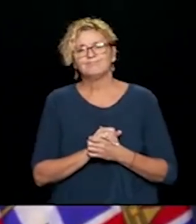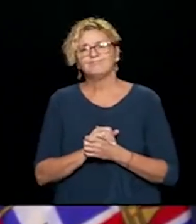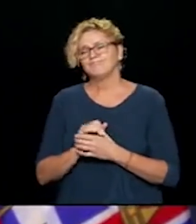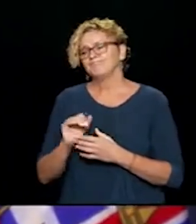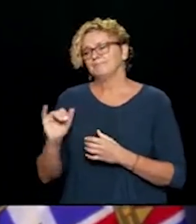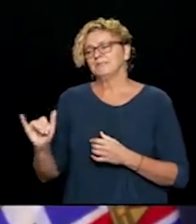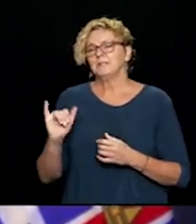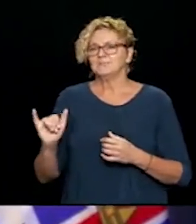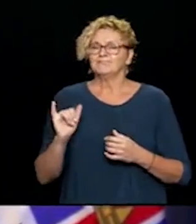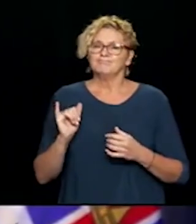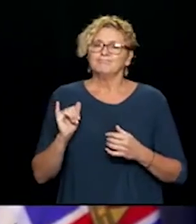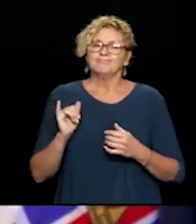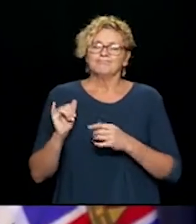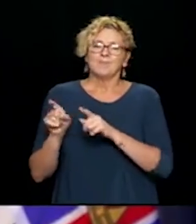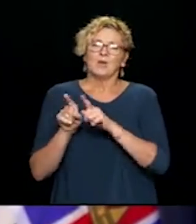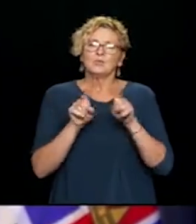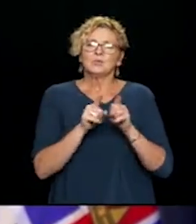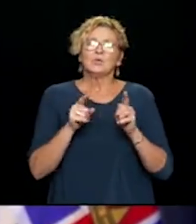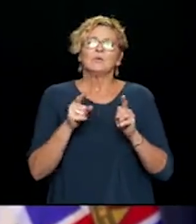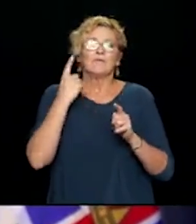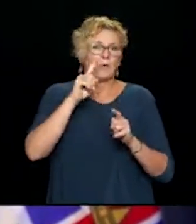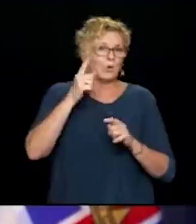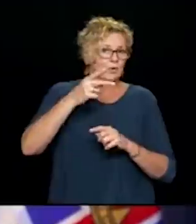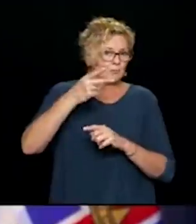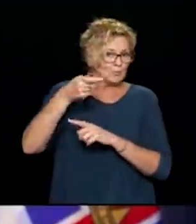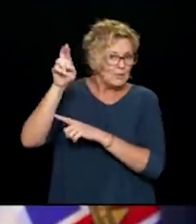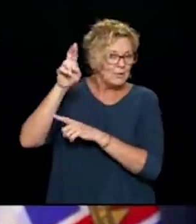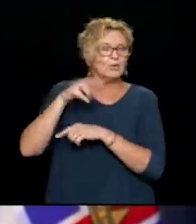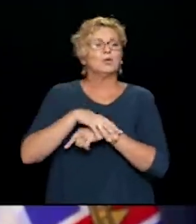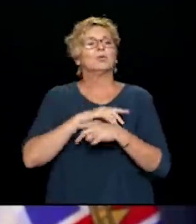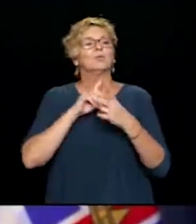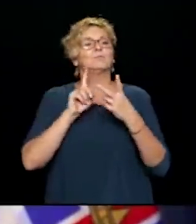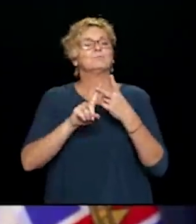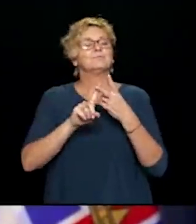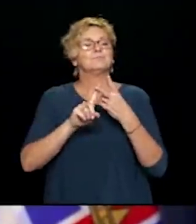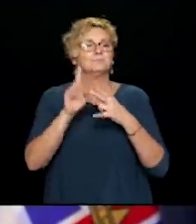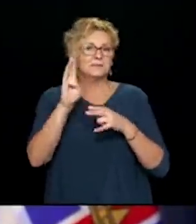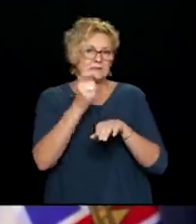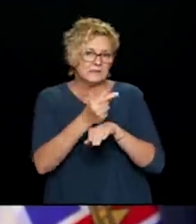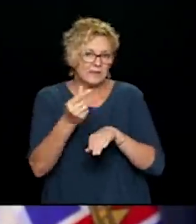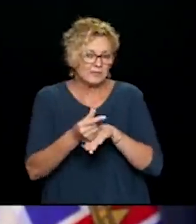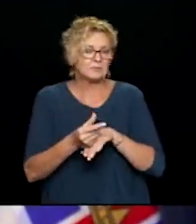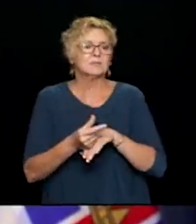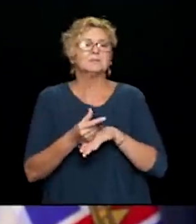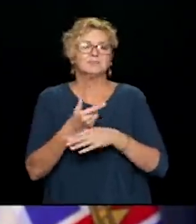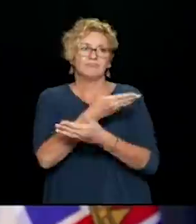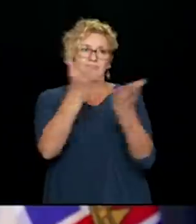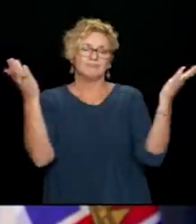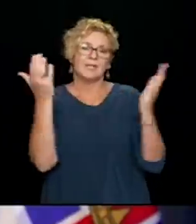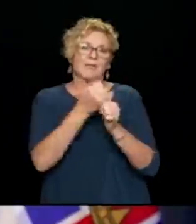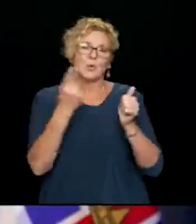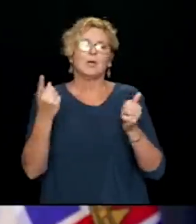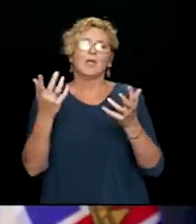Thank you very much, Dr. Henry. I wanted to join Dr. Henry and obviously on behalf of the premier as well, the